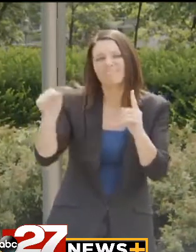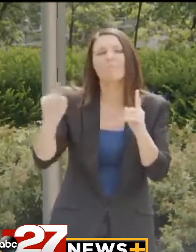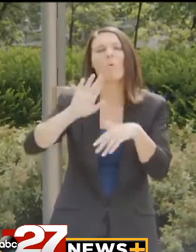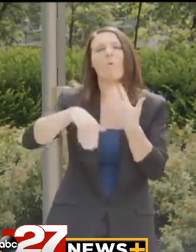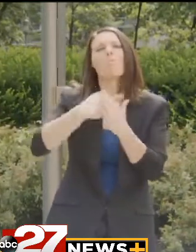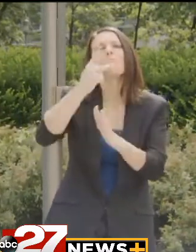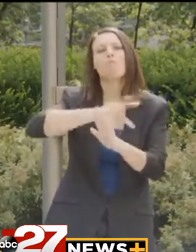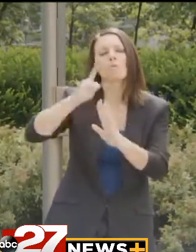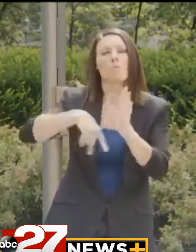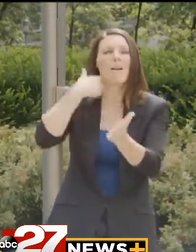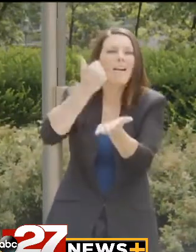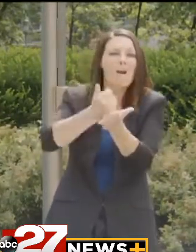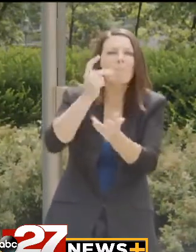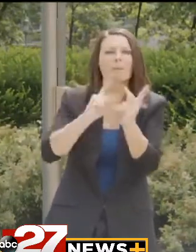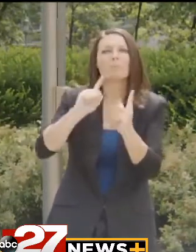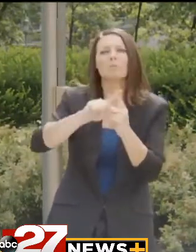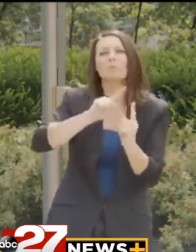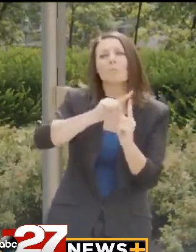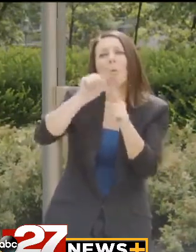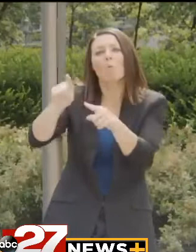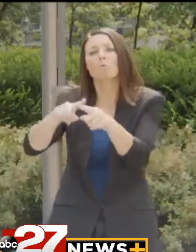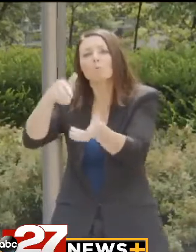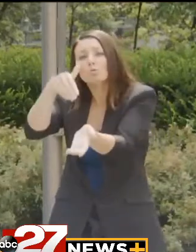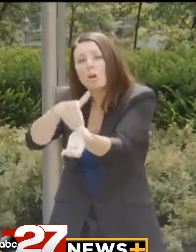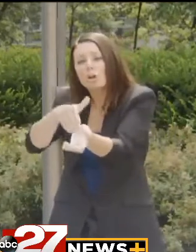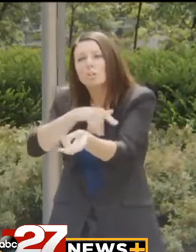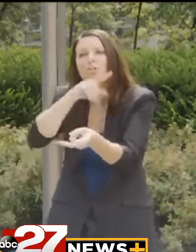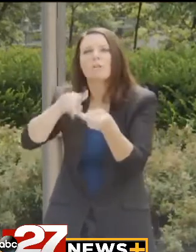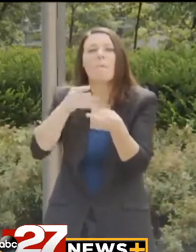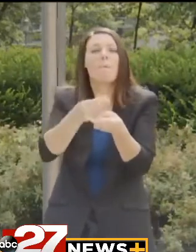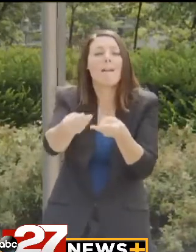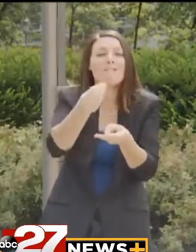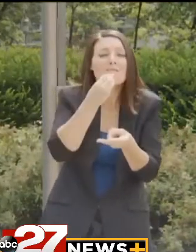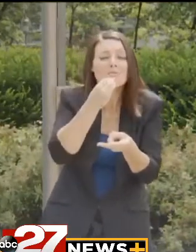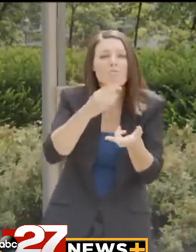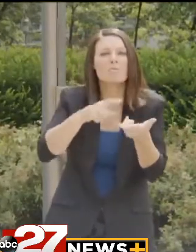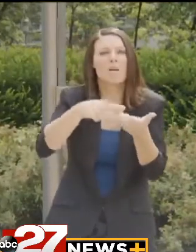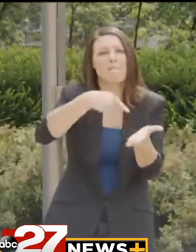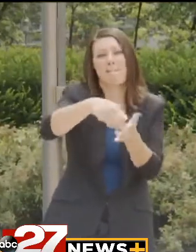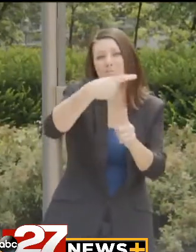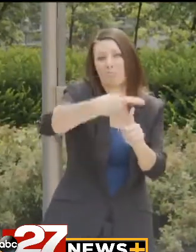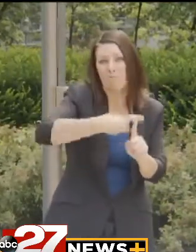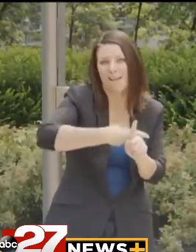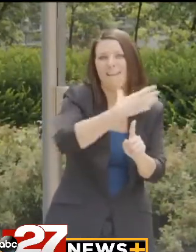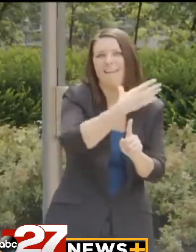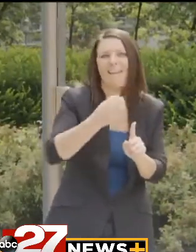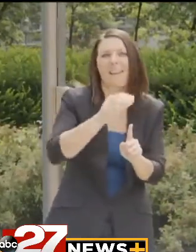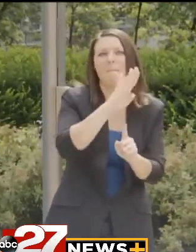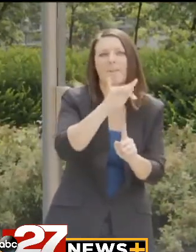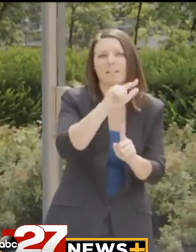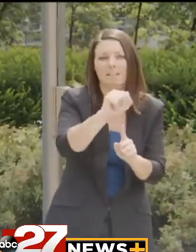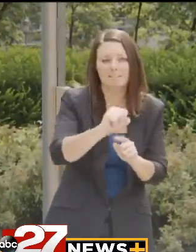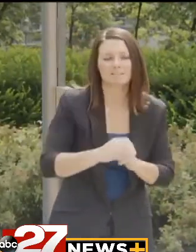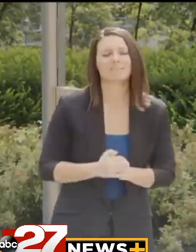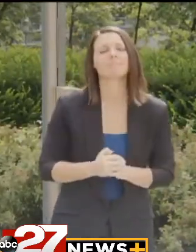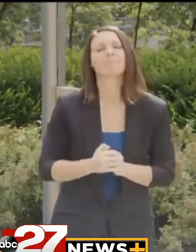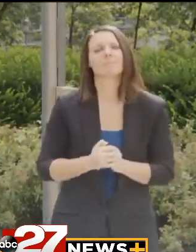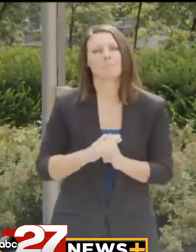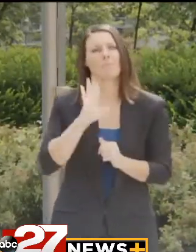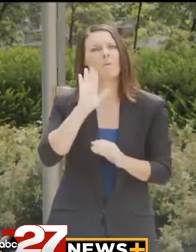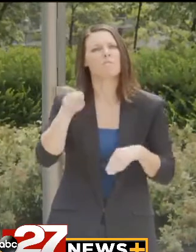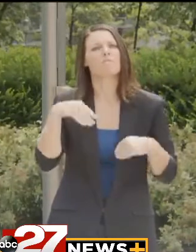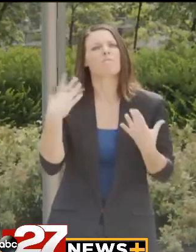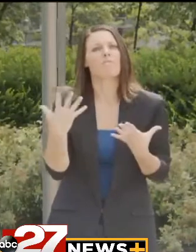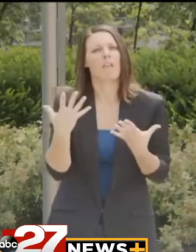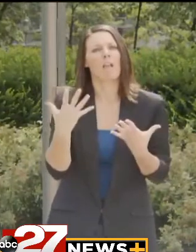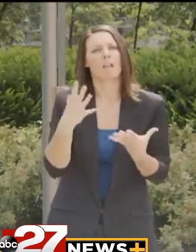programs help people to be able to go to the doctor, purchase food, pay rent, and utility bills. So I'd like to provide